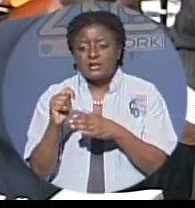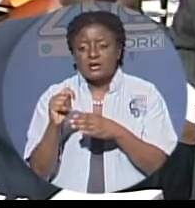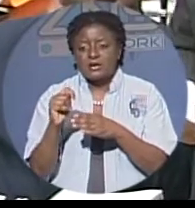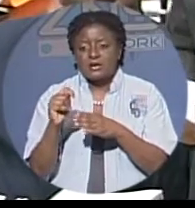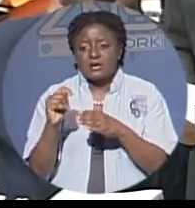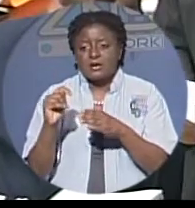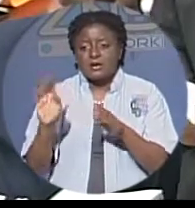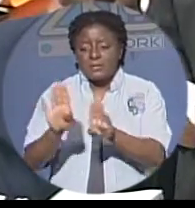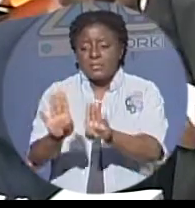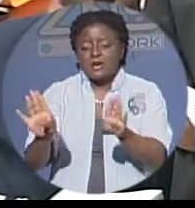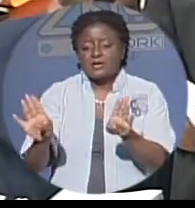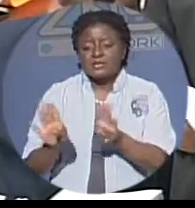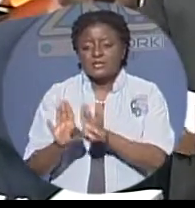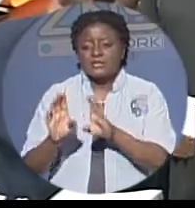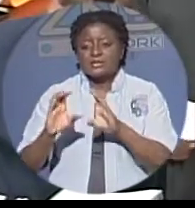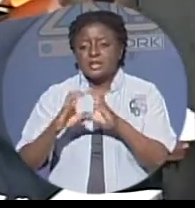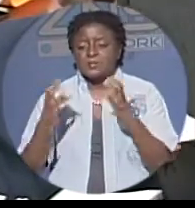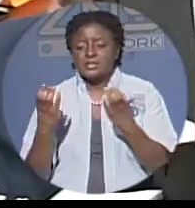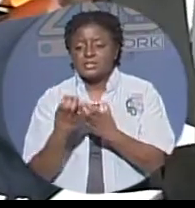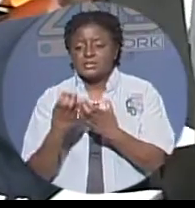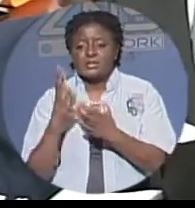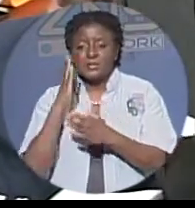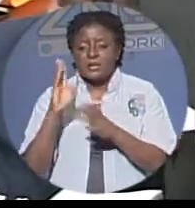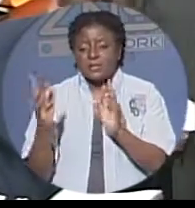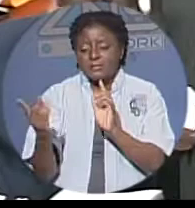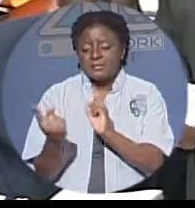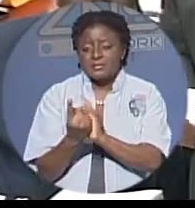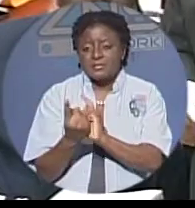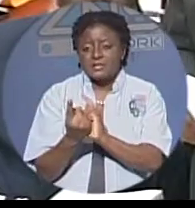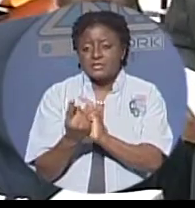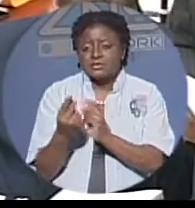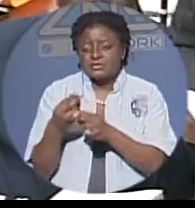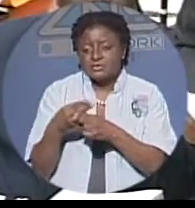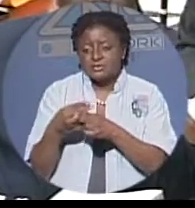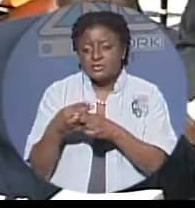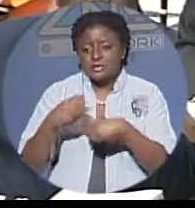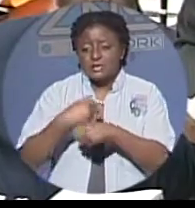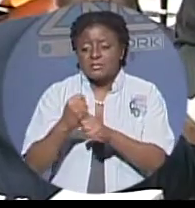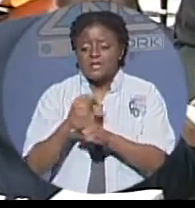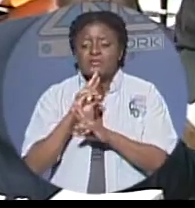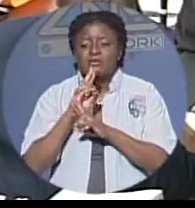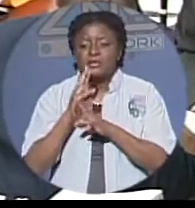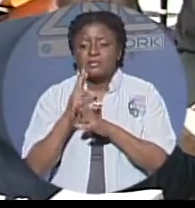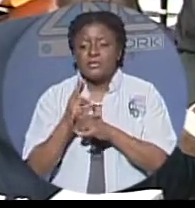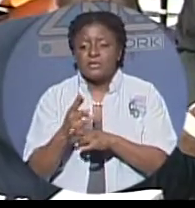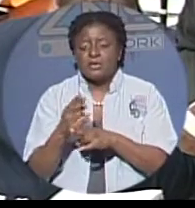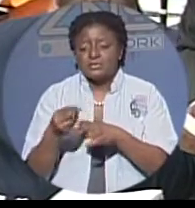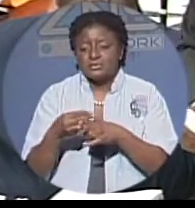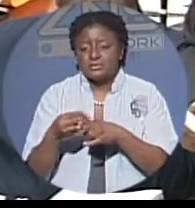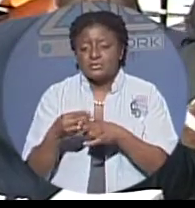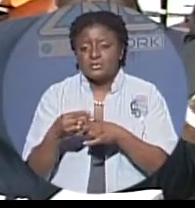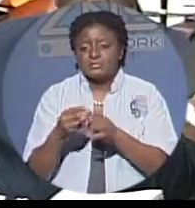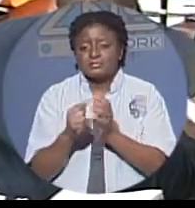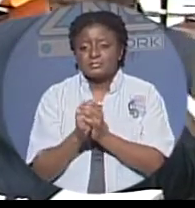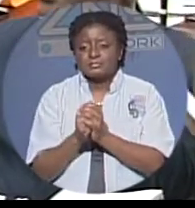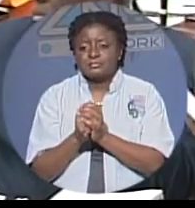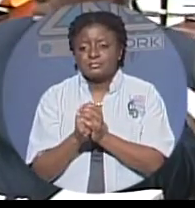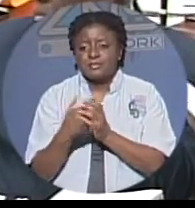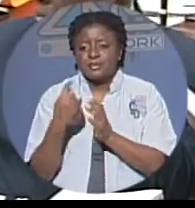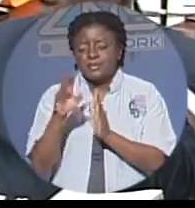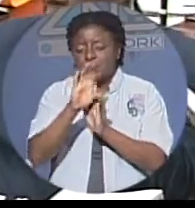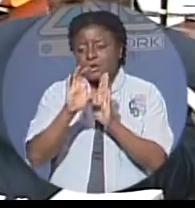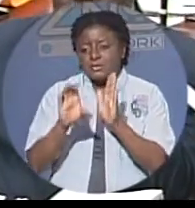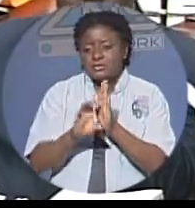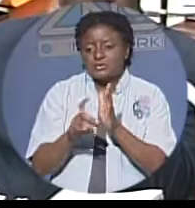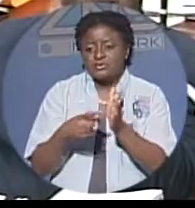will meet shortly and make its report as soon as is practicable the constitution